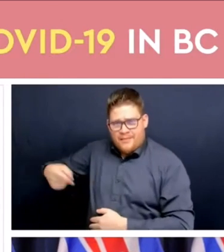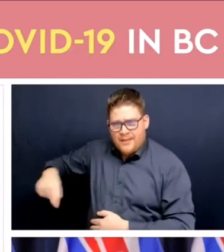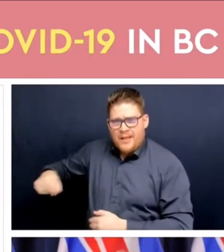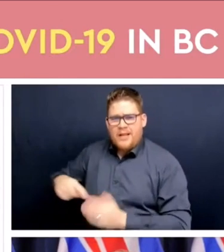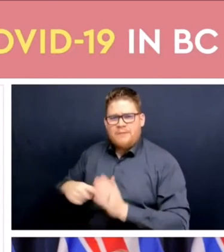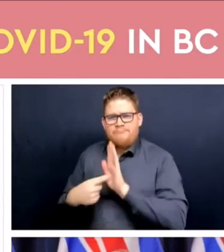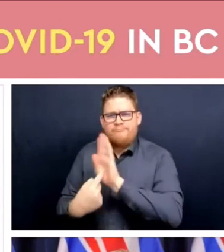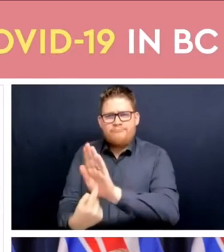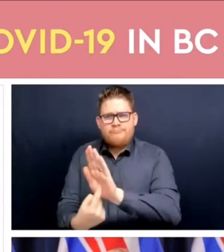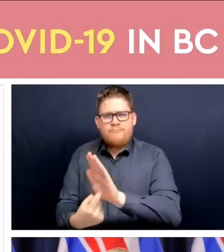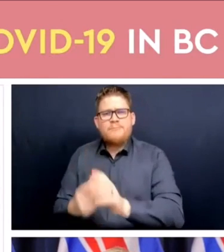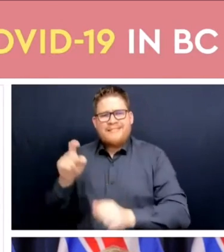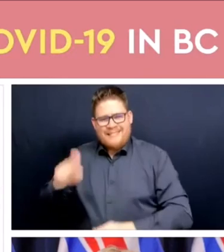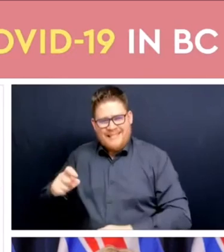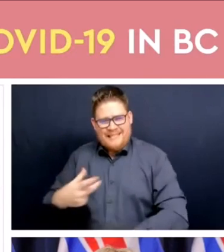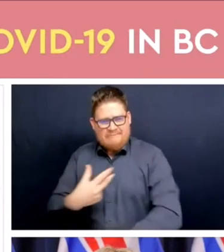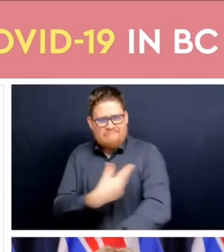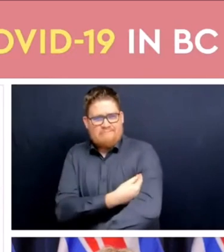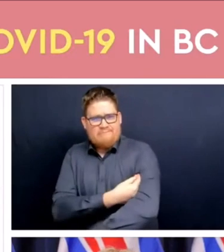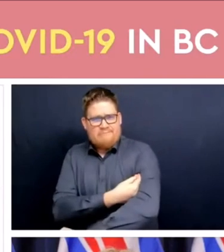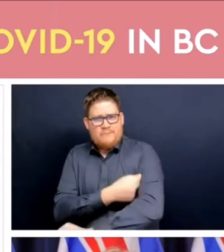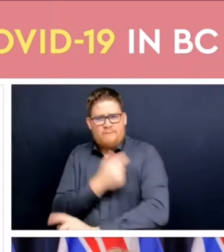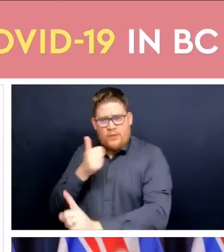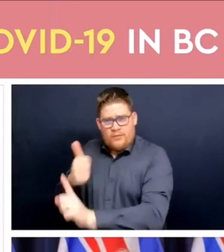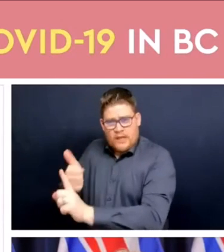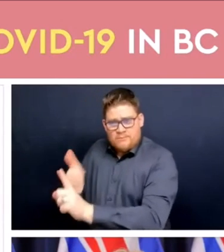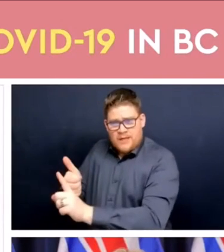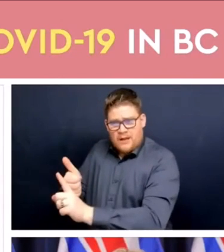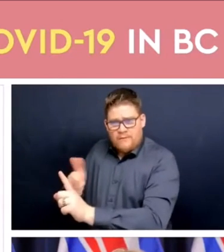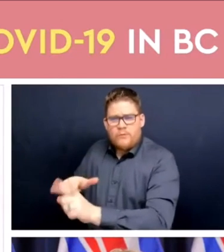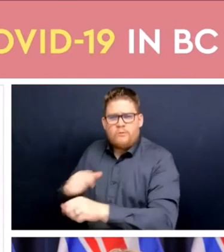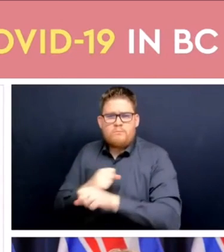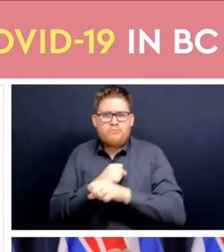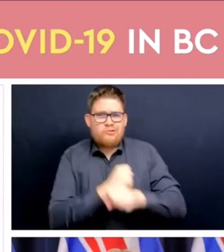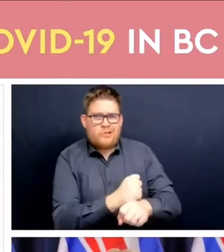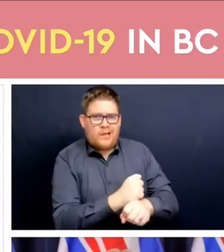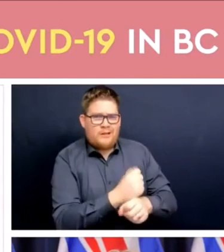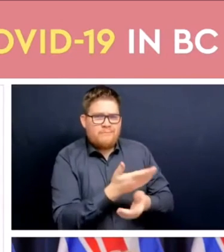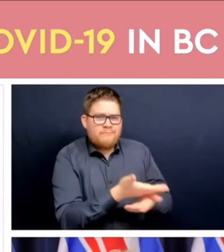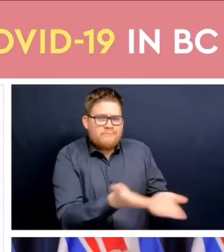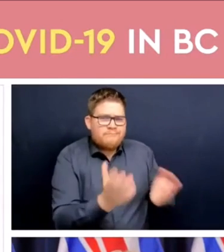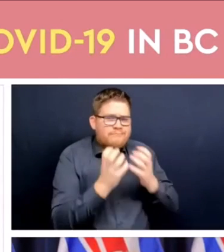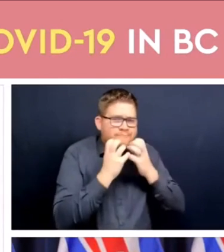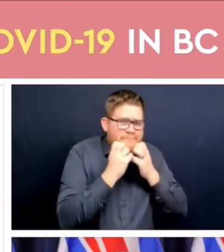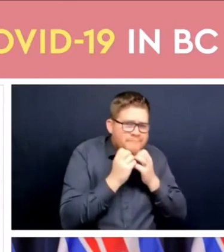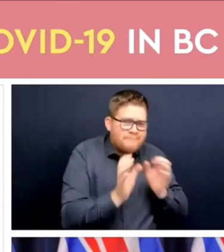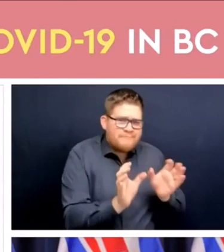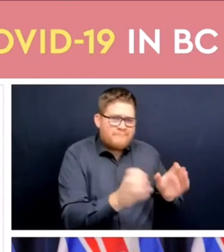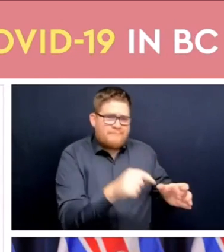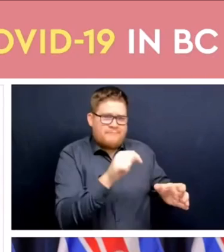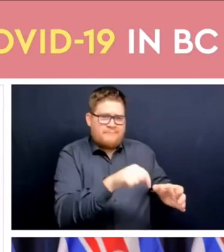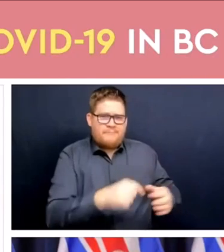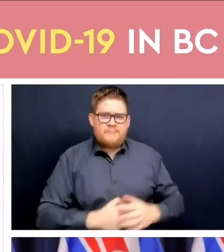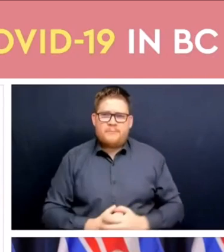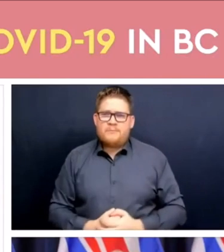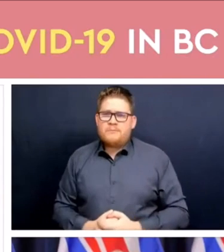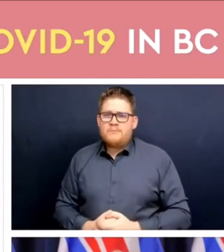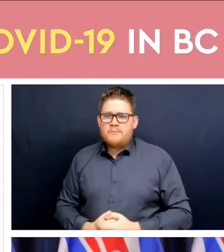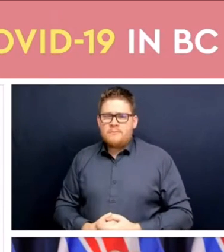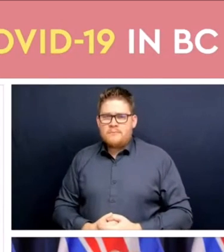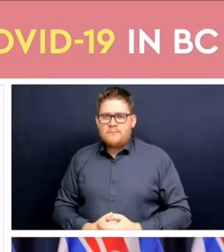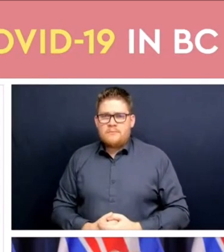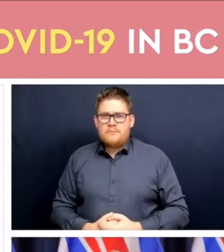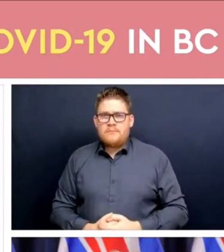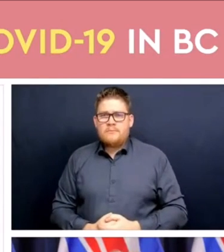only for themselves but to look after those around them and particularly as we know those who have been most differentially affected by this